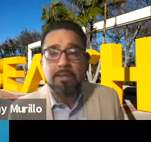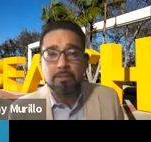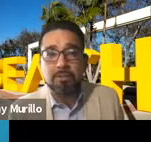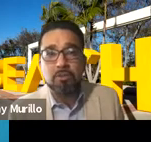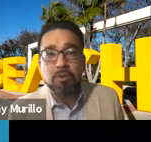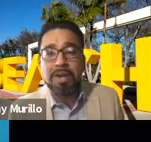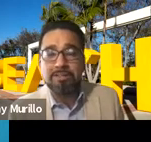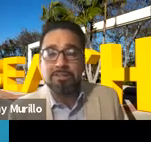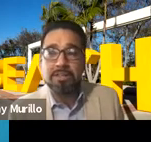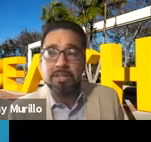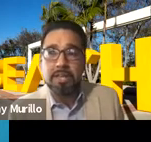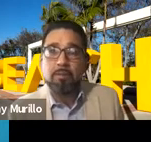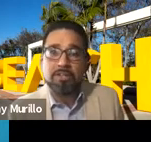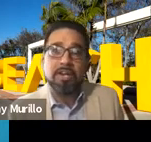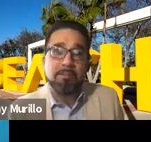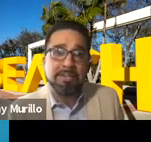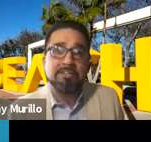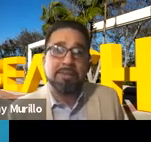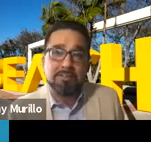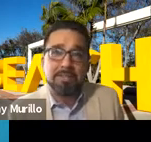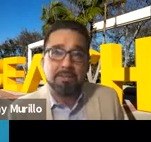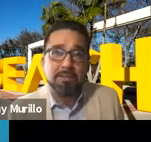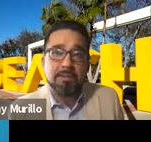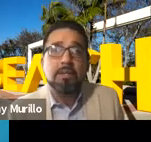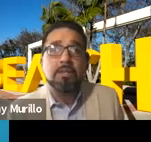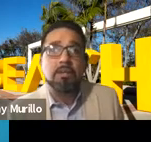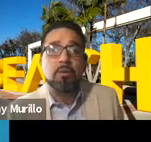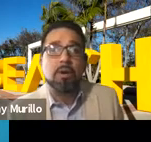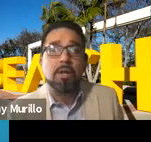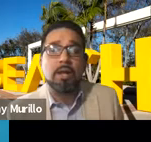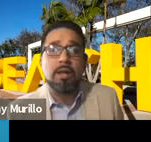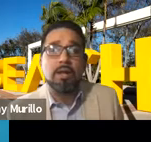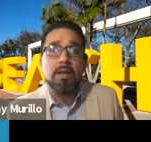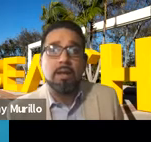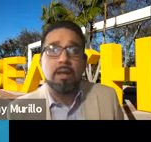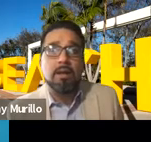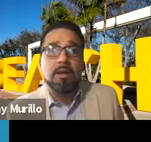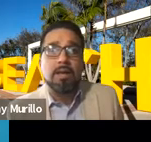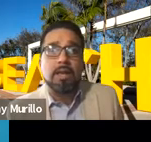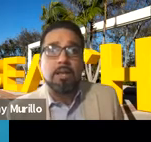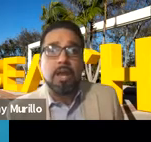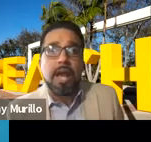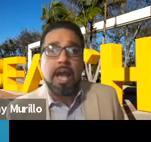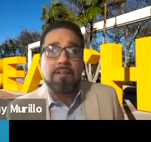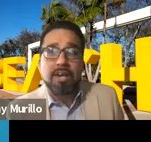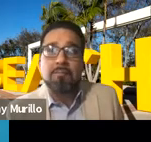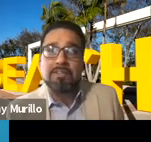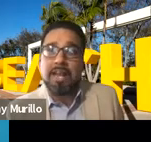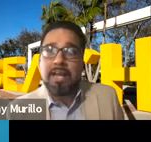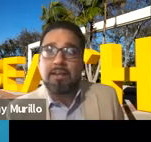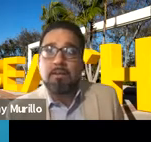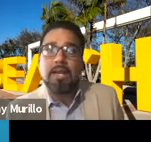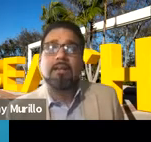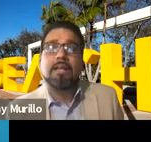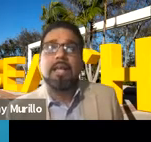to pursue a bachelor's and restaurant and business management. You know, I've accomplished